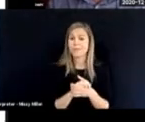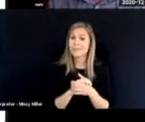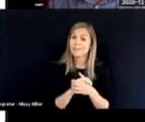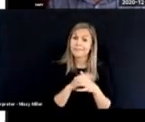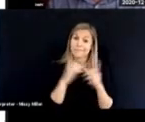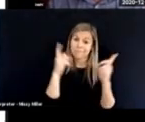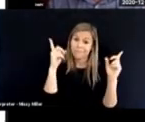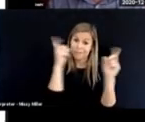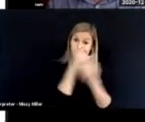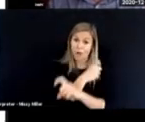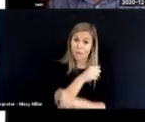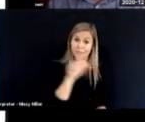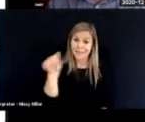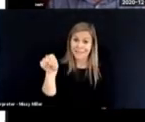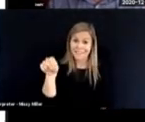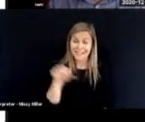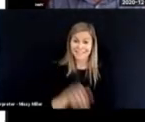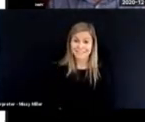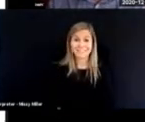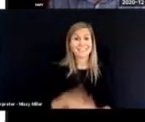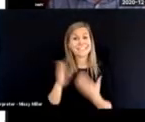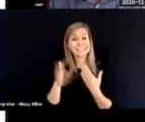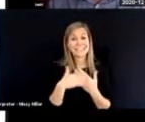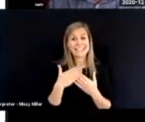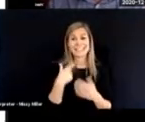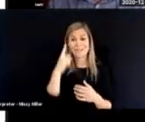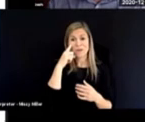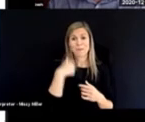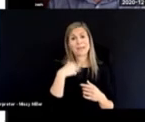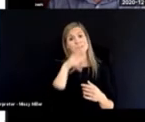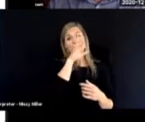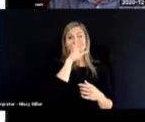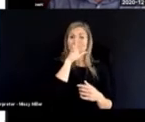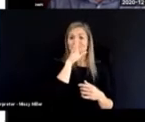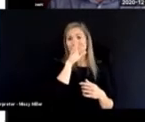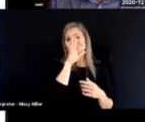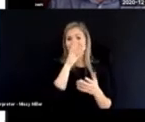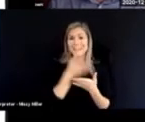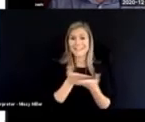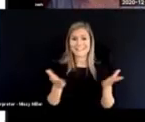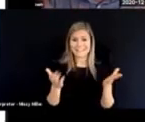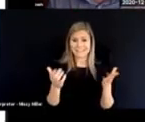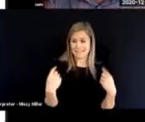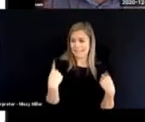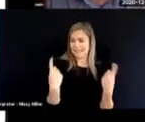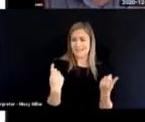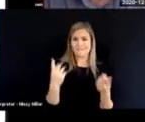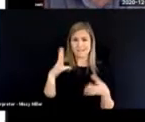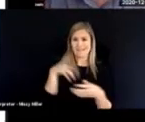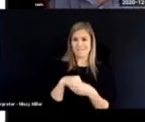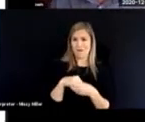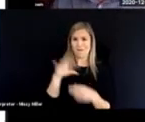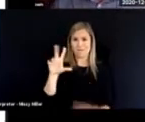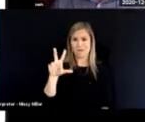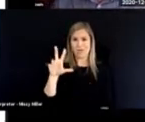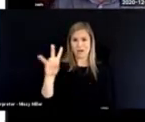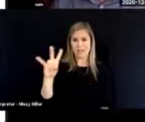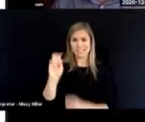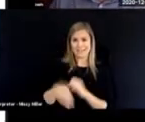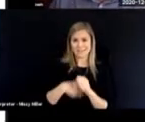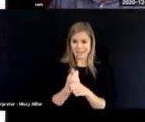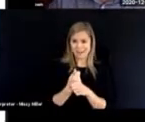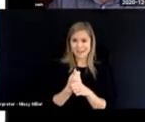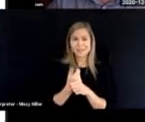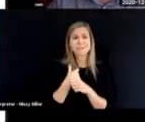it's complicated. And it's easy for me to say these things. Because I've been doing this for 37